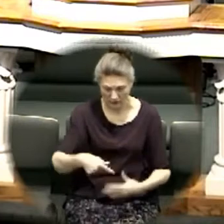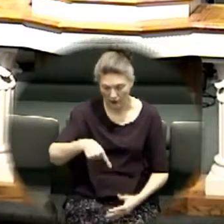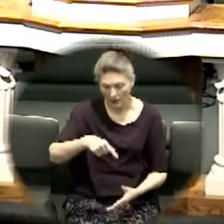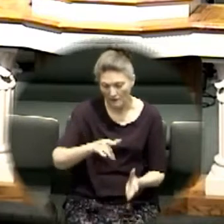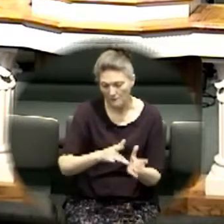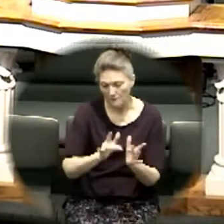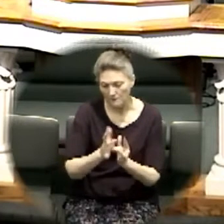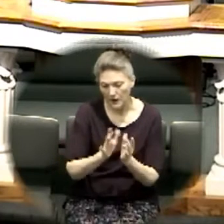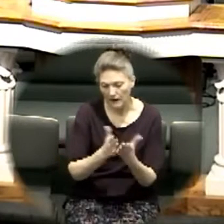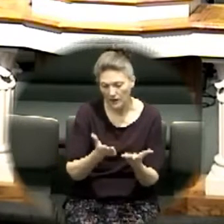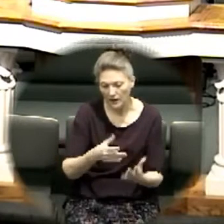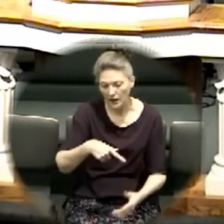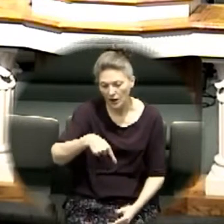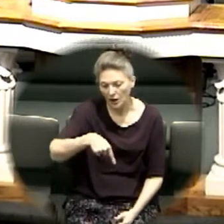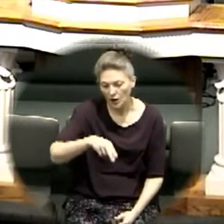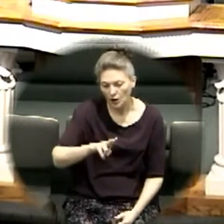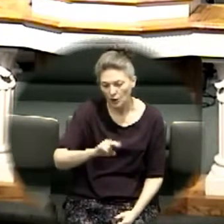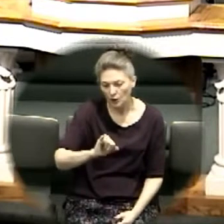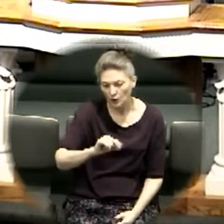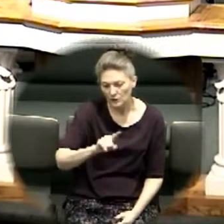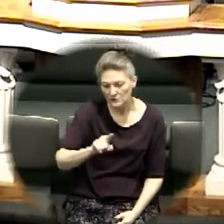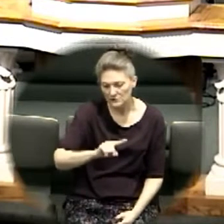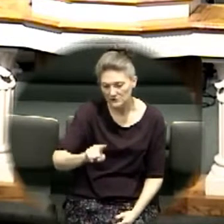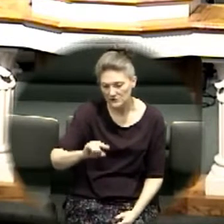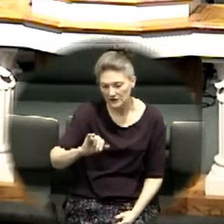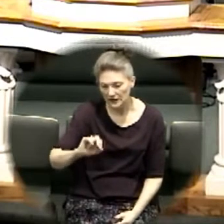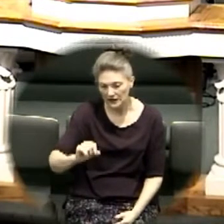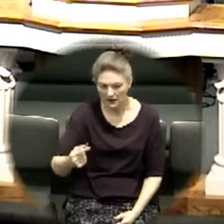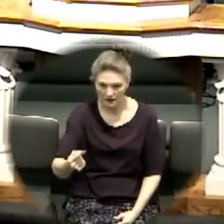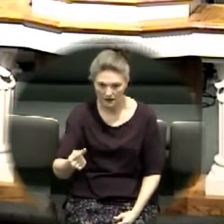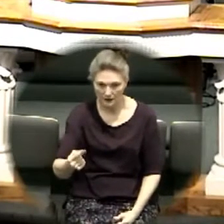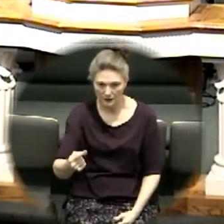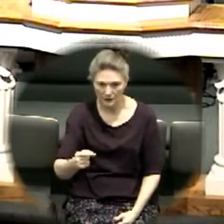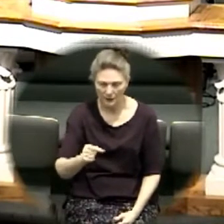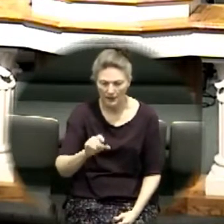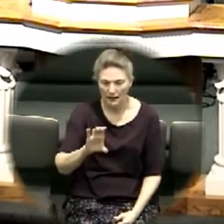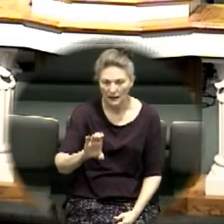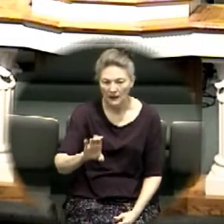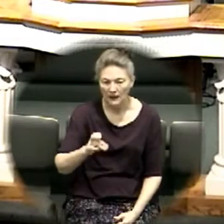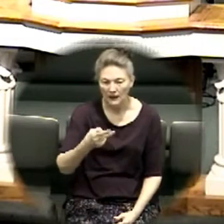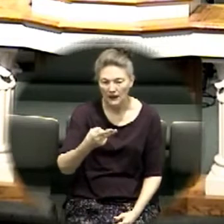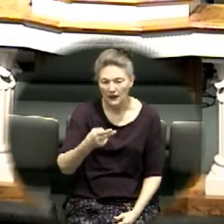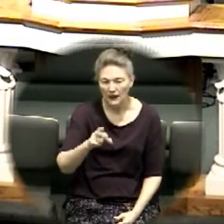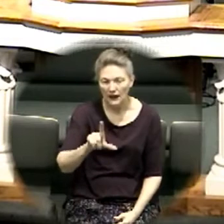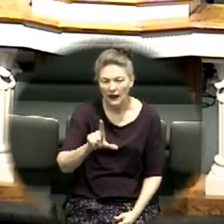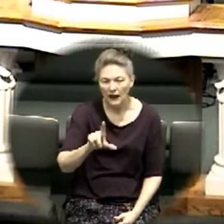and this week it is none other than chloe stokes